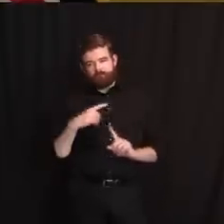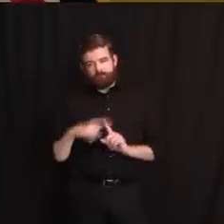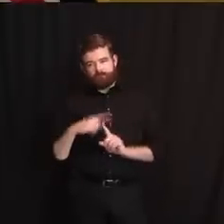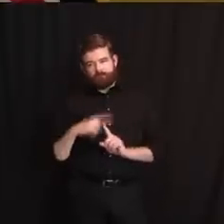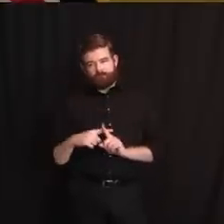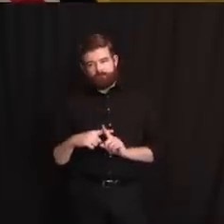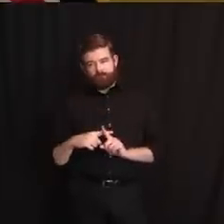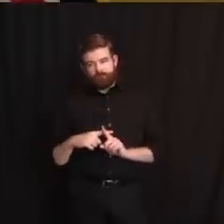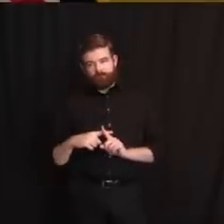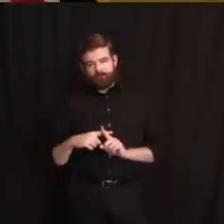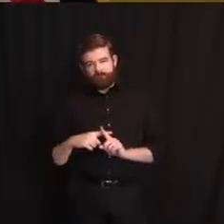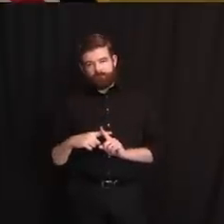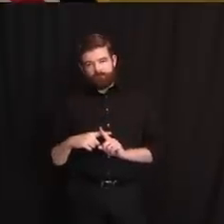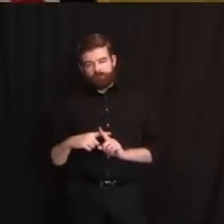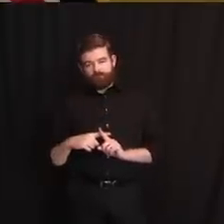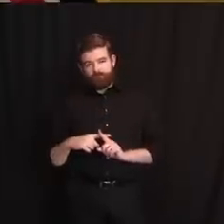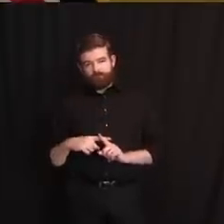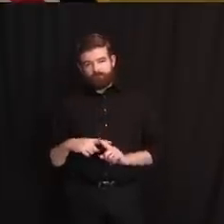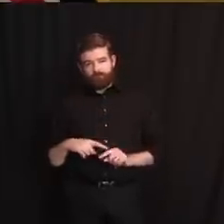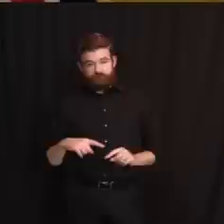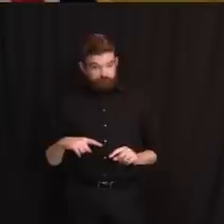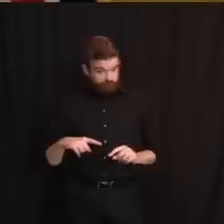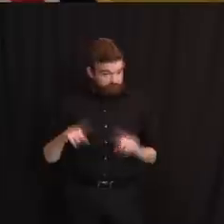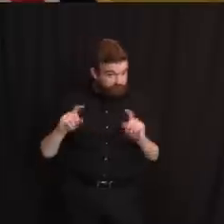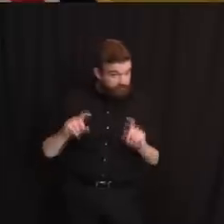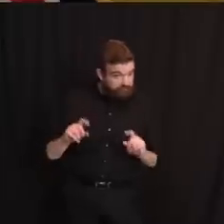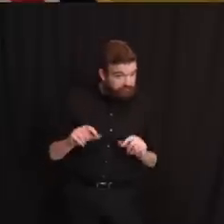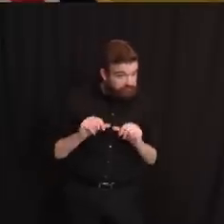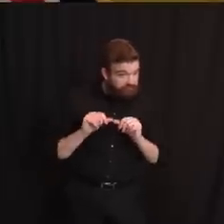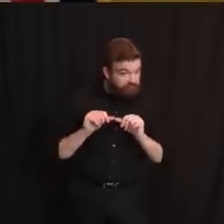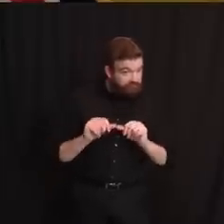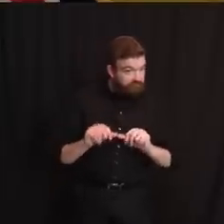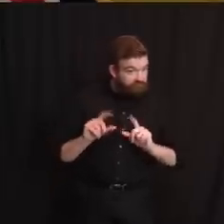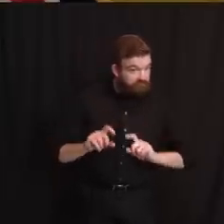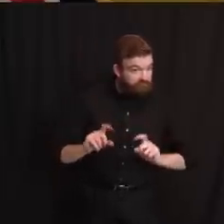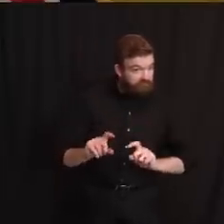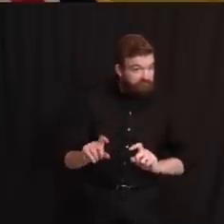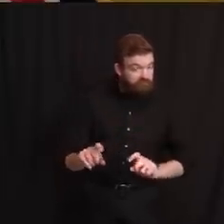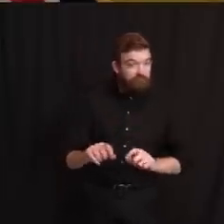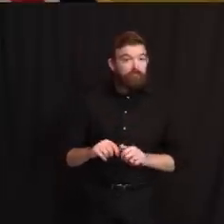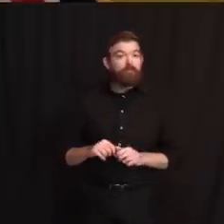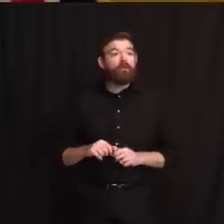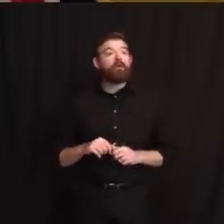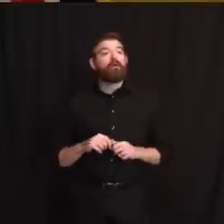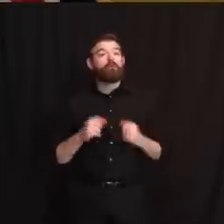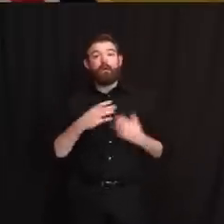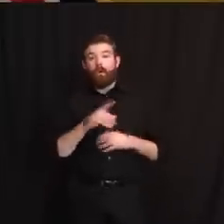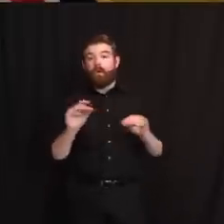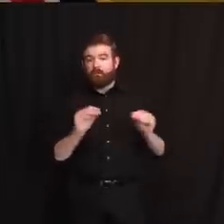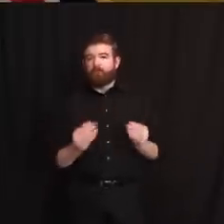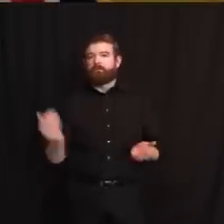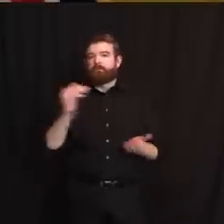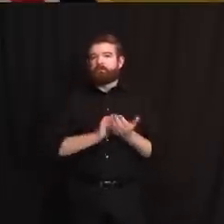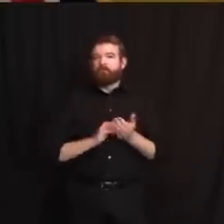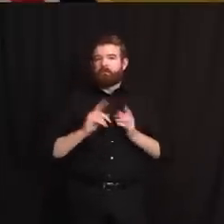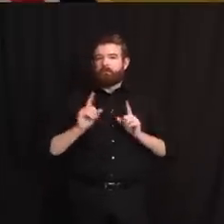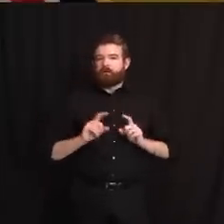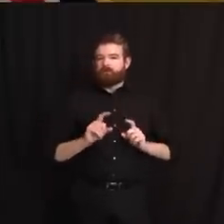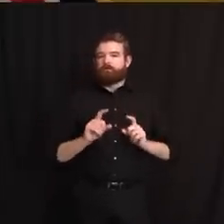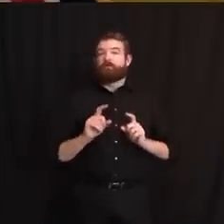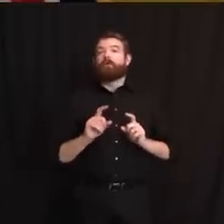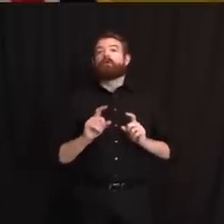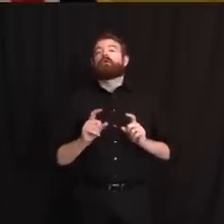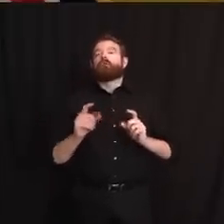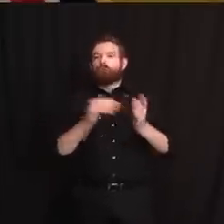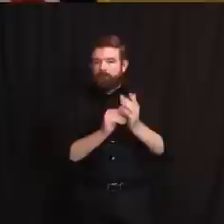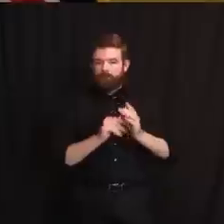of the organizations are now into retesting. Let me see. Many